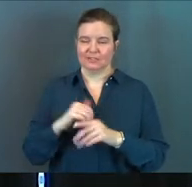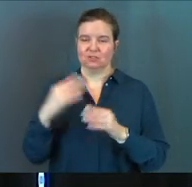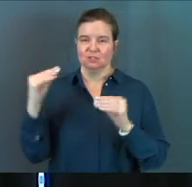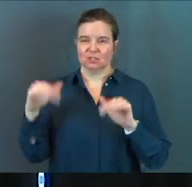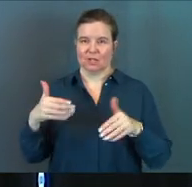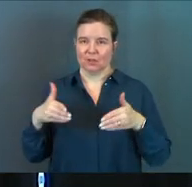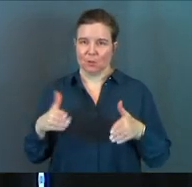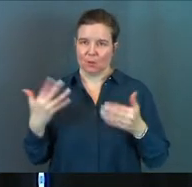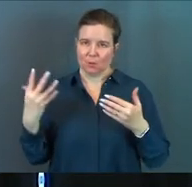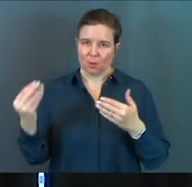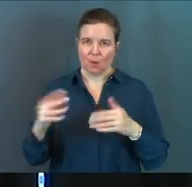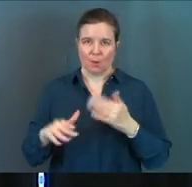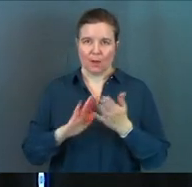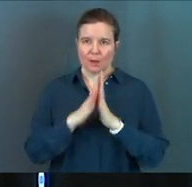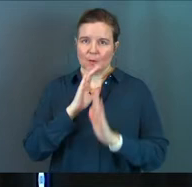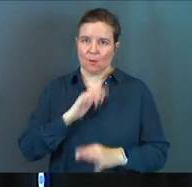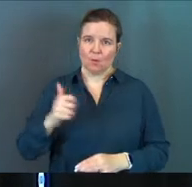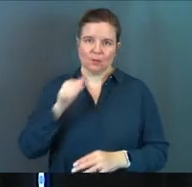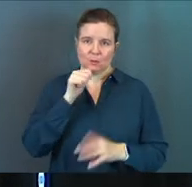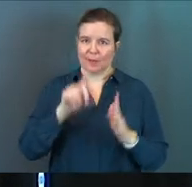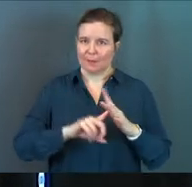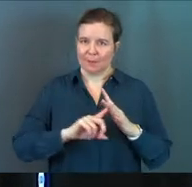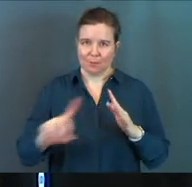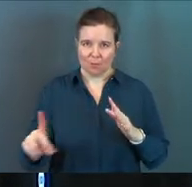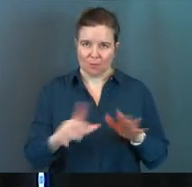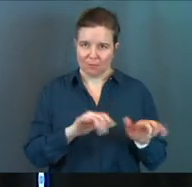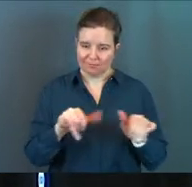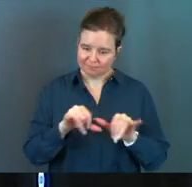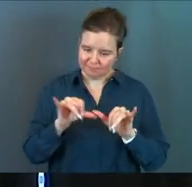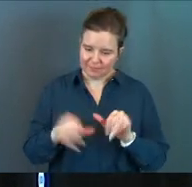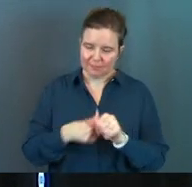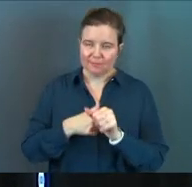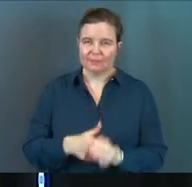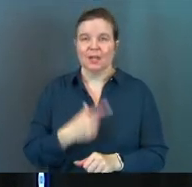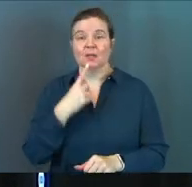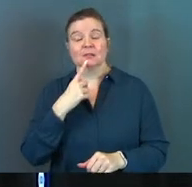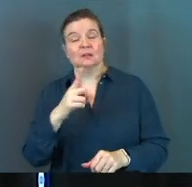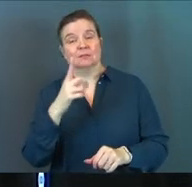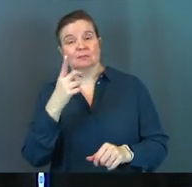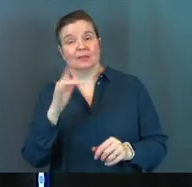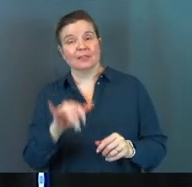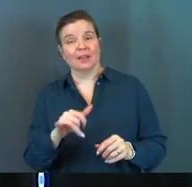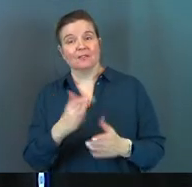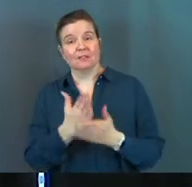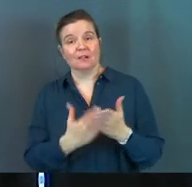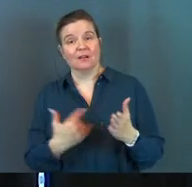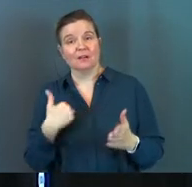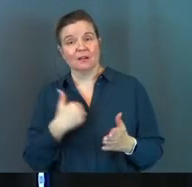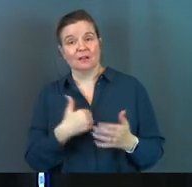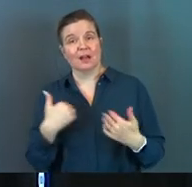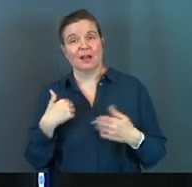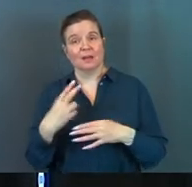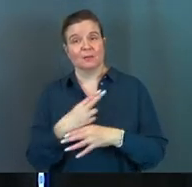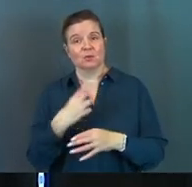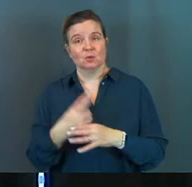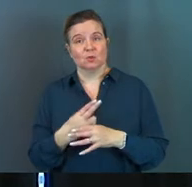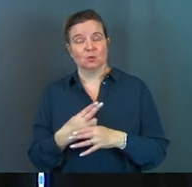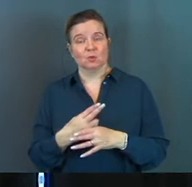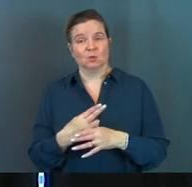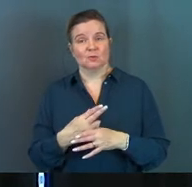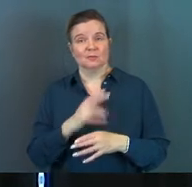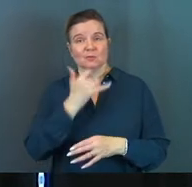should go, and when he is old, he will not depart from it. Now that, for some of us, I'll just say this real quickly. That, for some of us, has been used